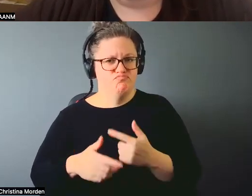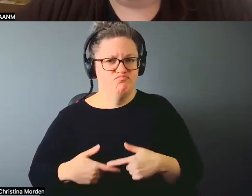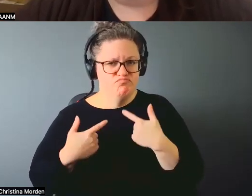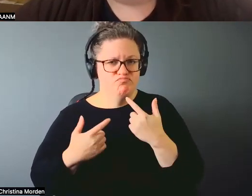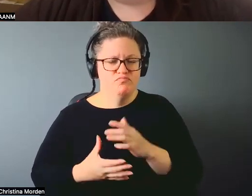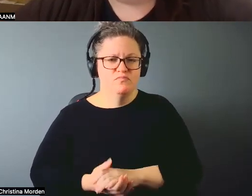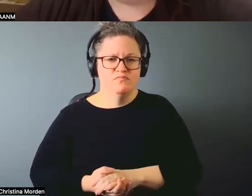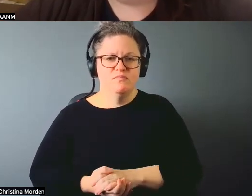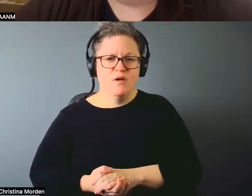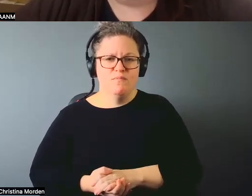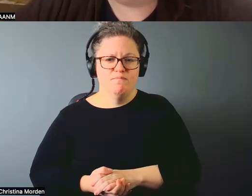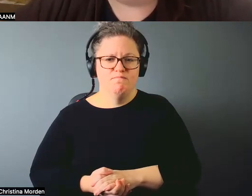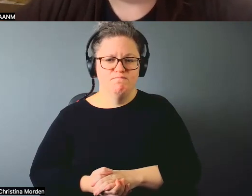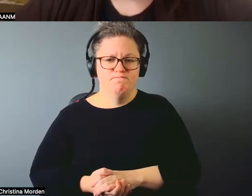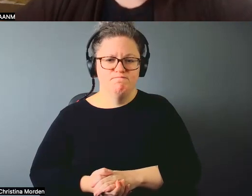Mm hmm.